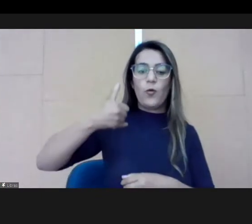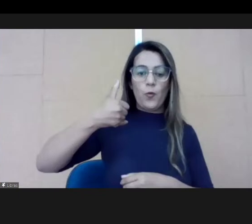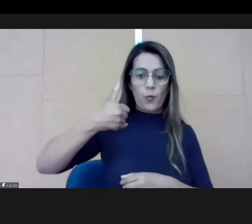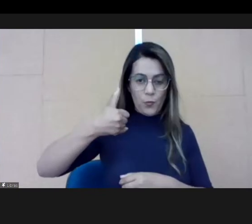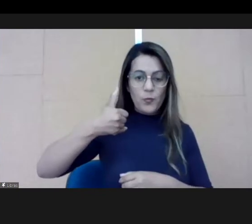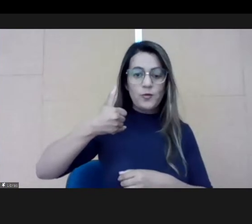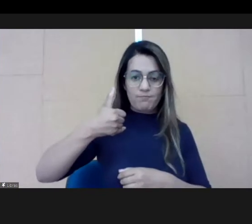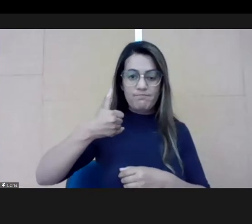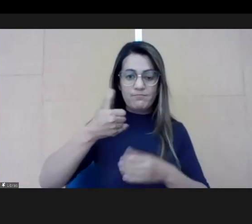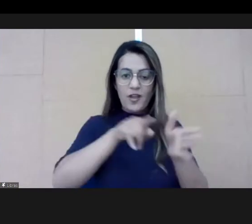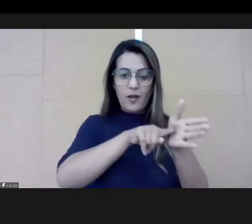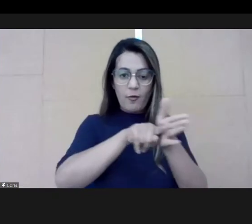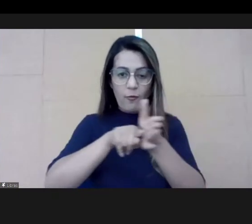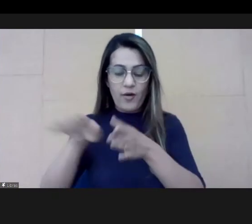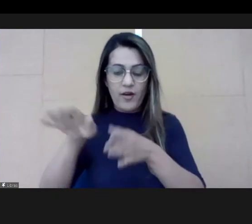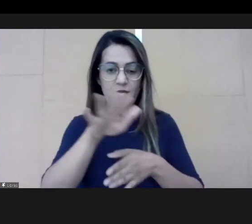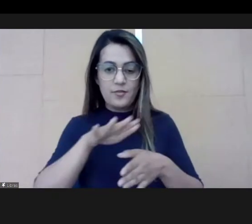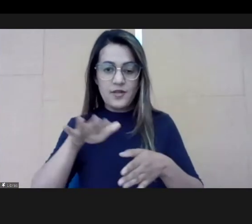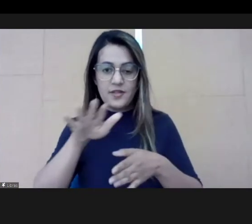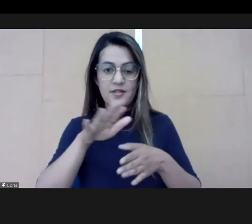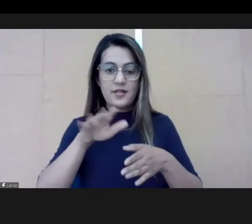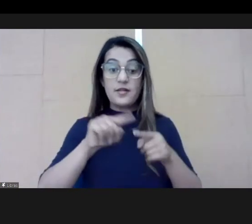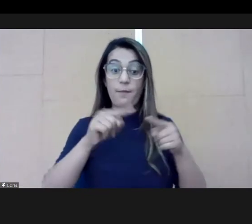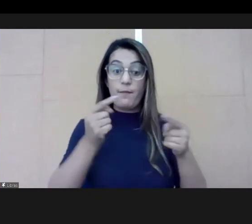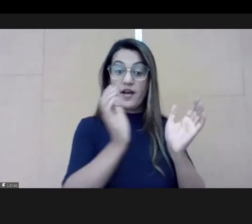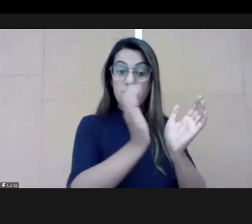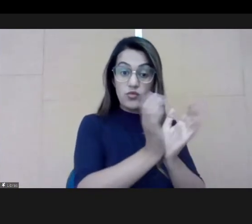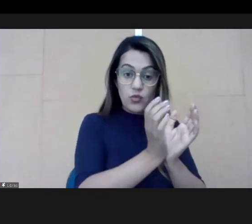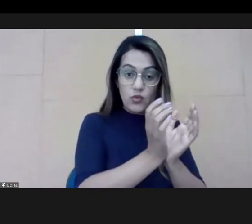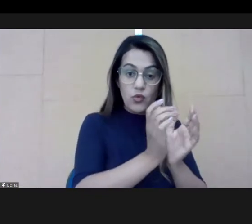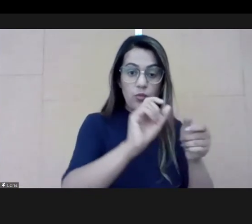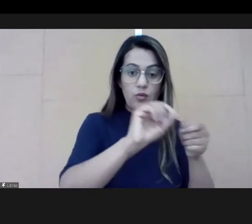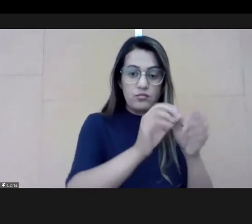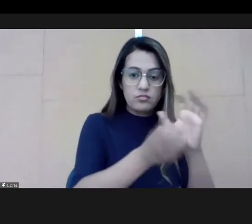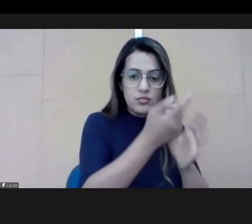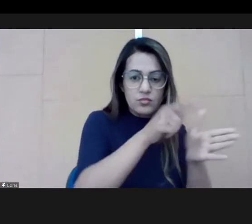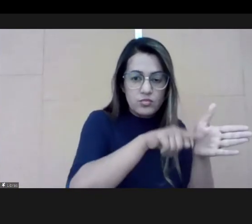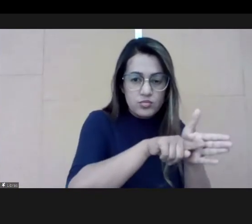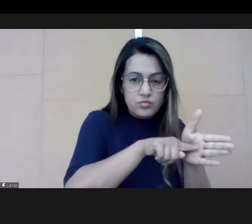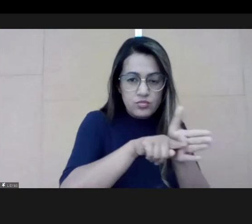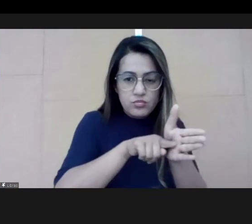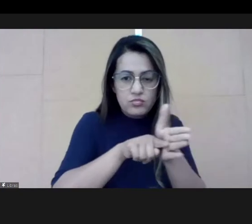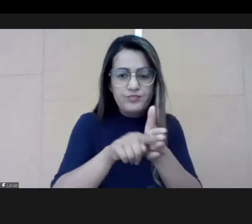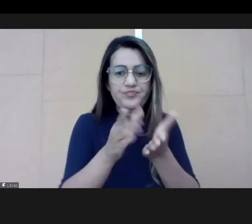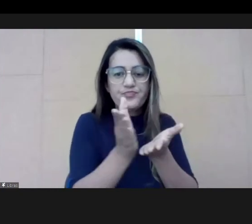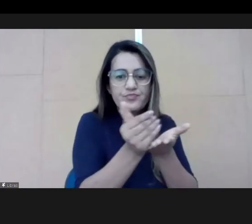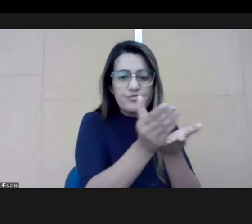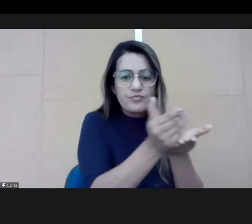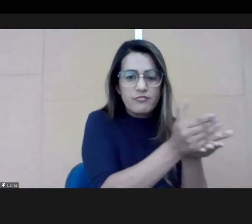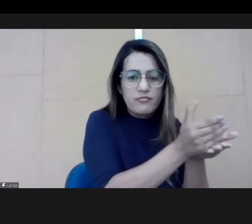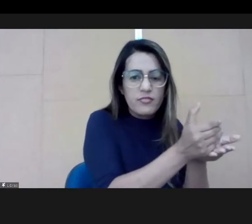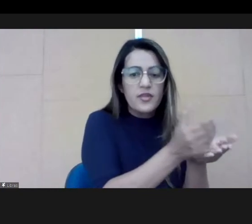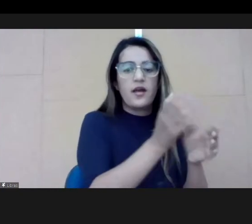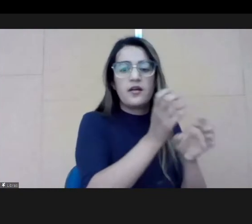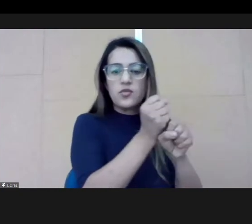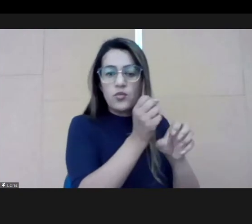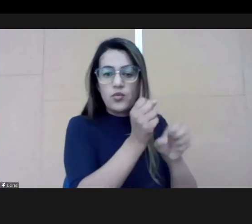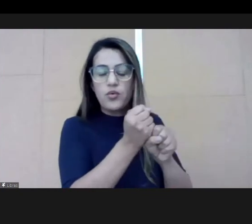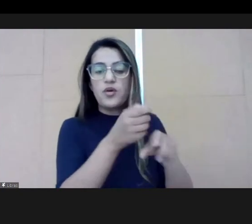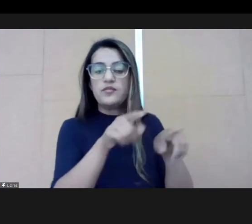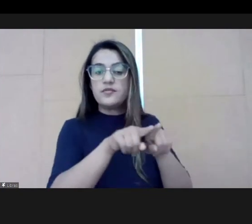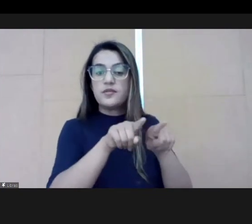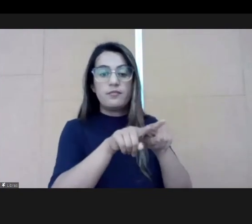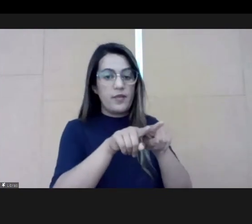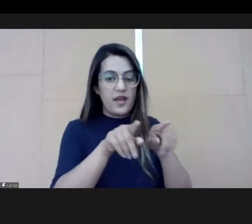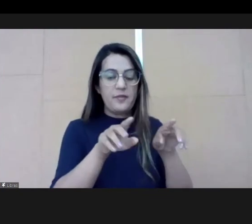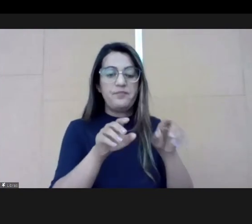And we had research conducted by the team. We